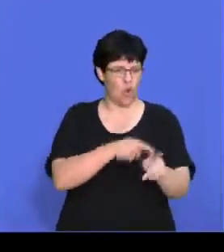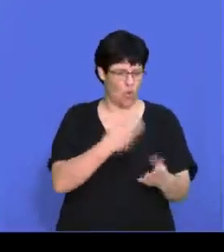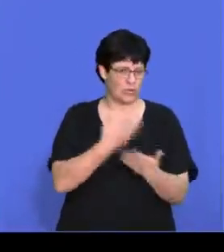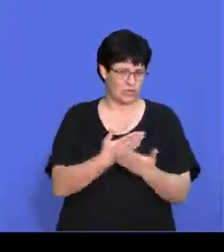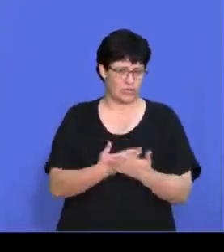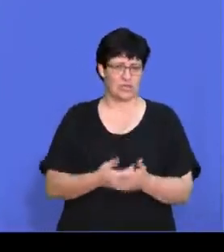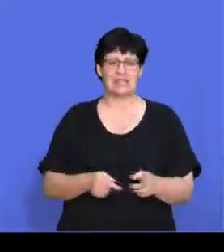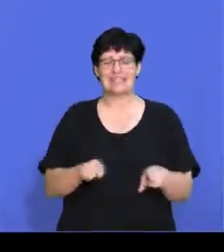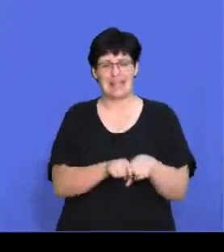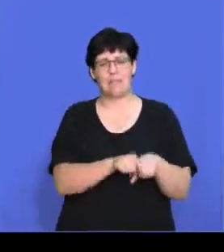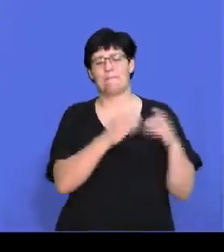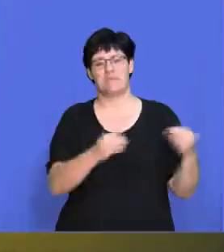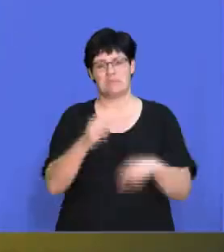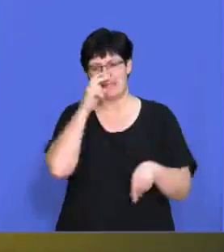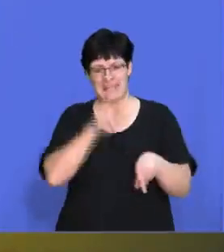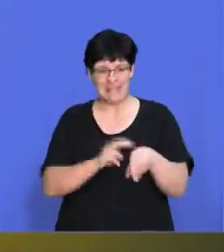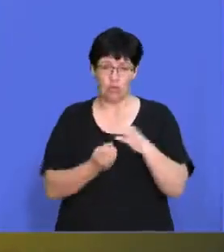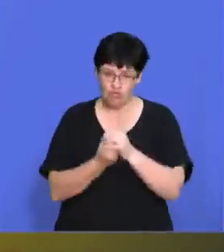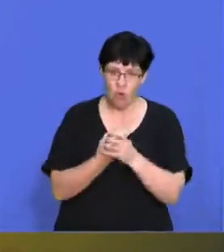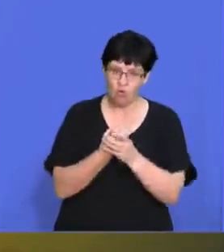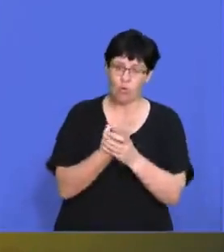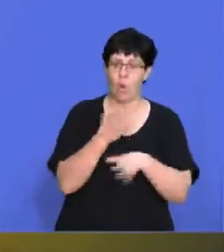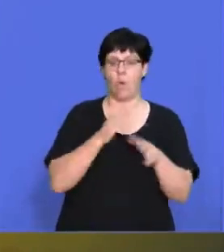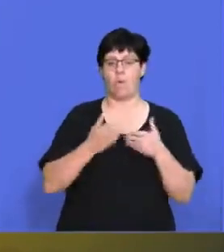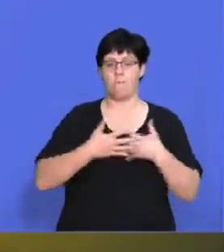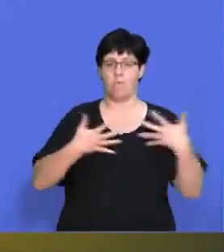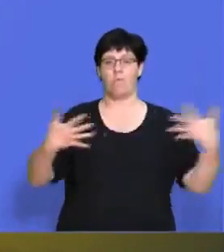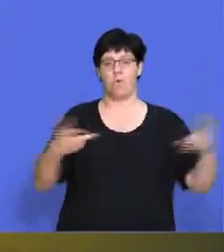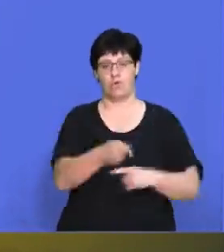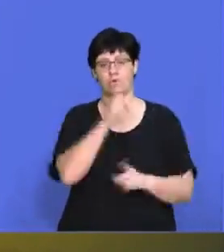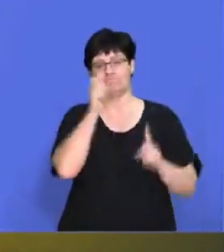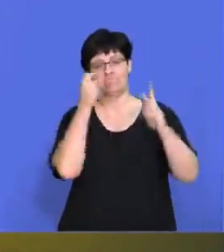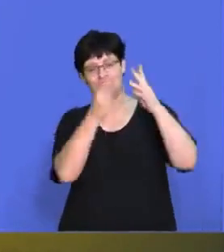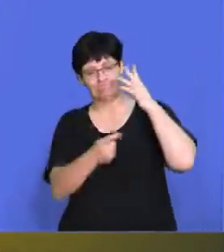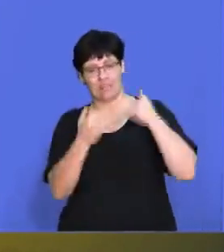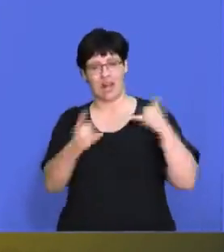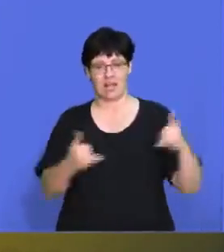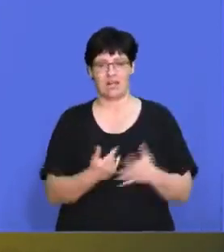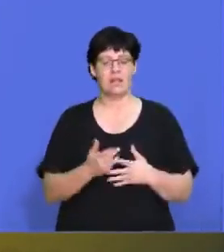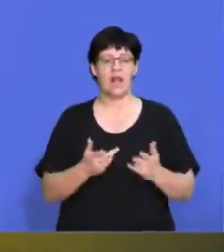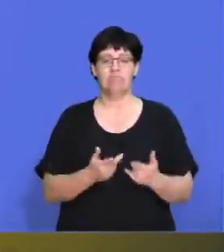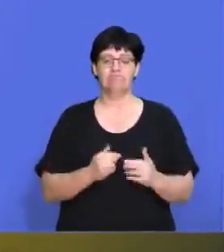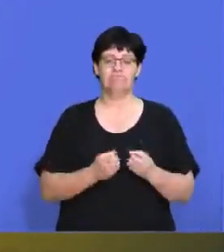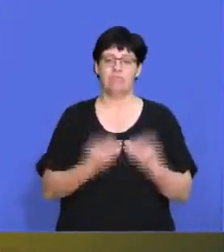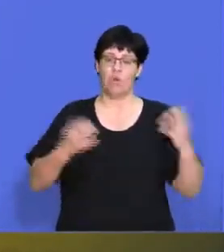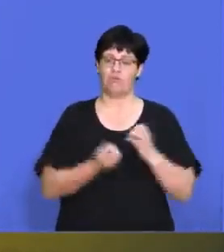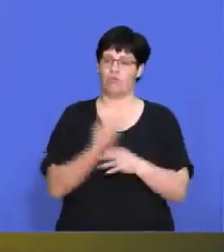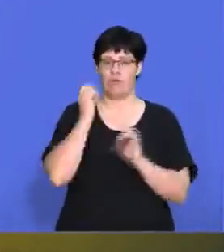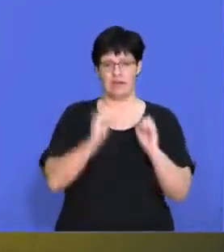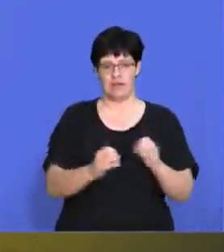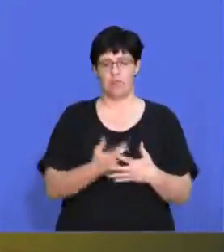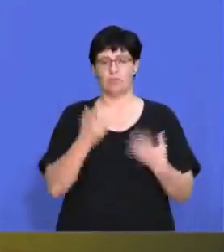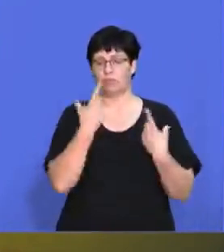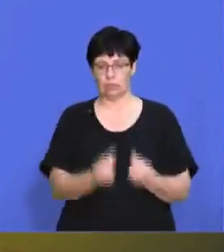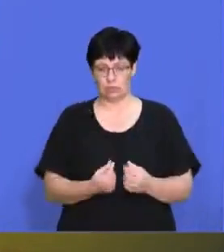businesses need a lot of growth where those particular lines, there isn't a lot of growth there. So what do they do?